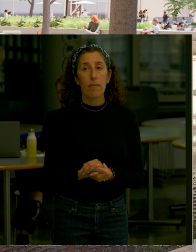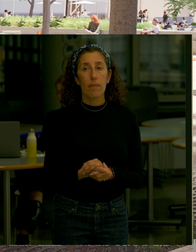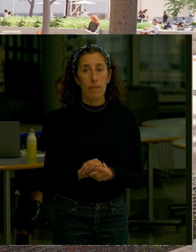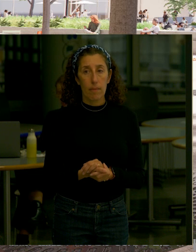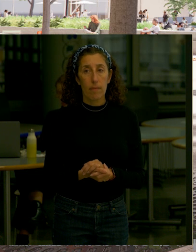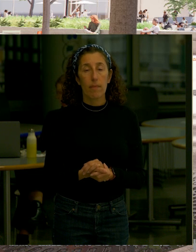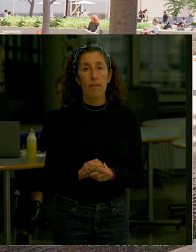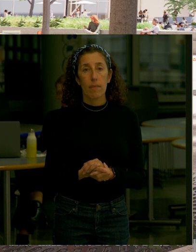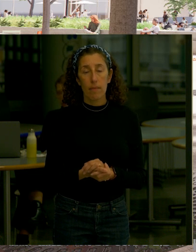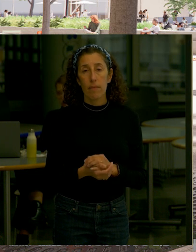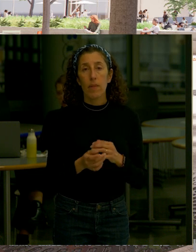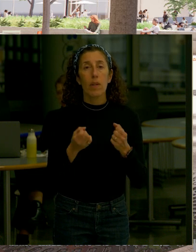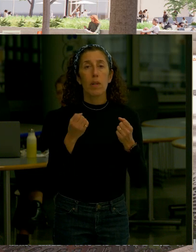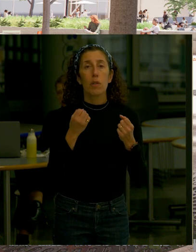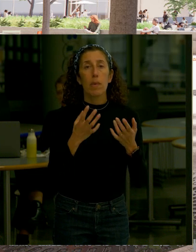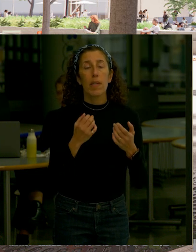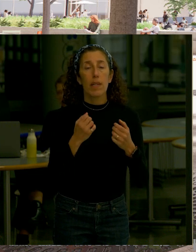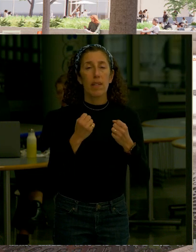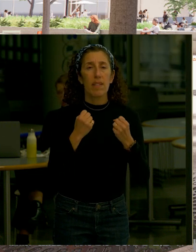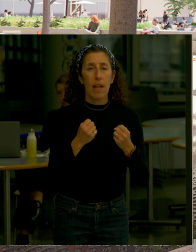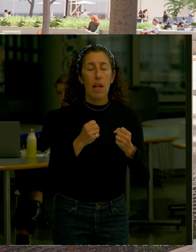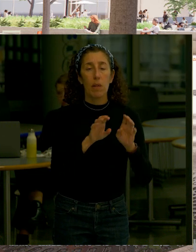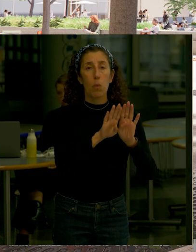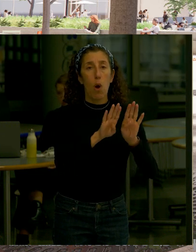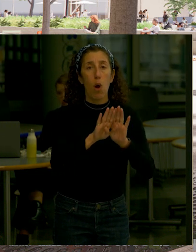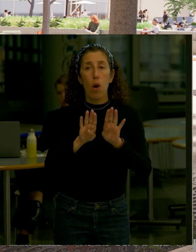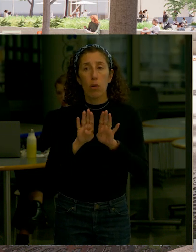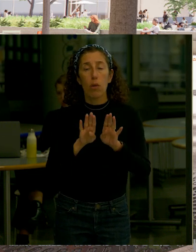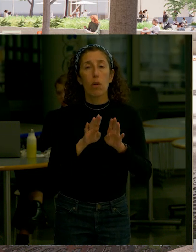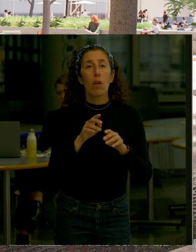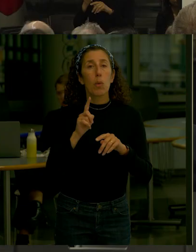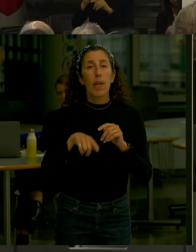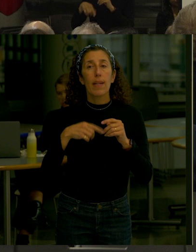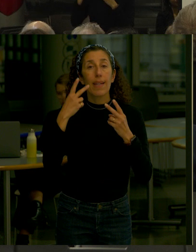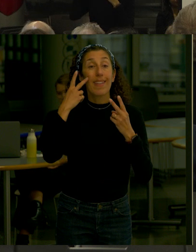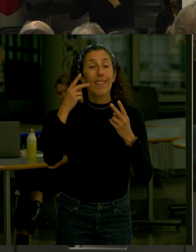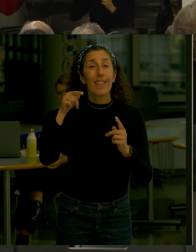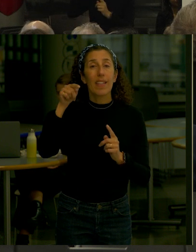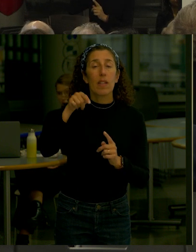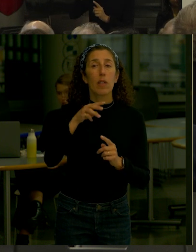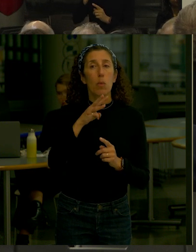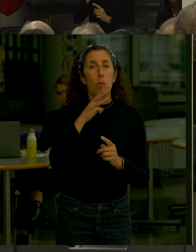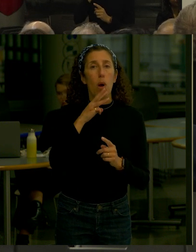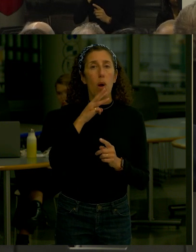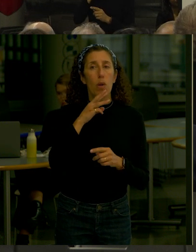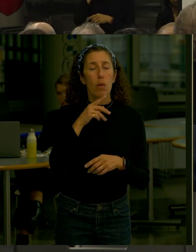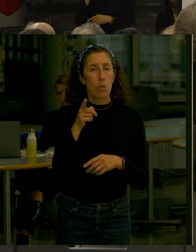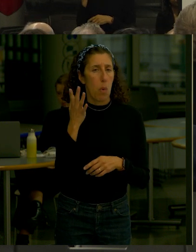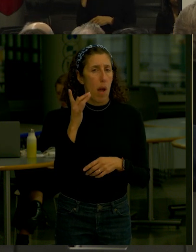you cannot see the lower level at all You can barely see back out to the water So that's just one feedback on here